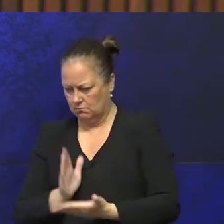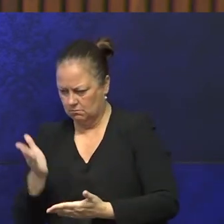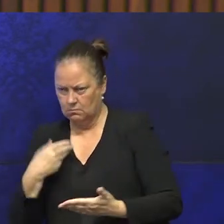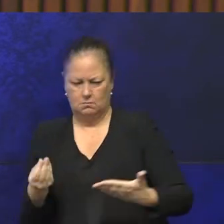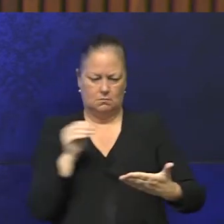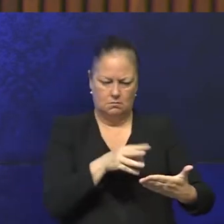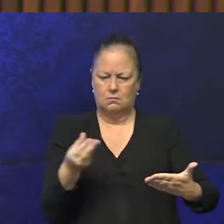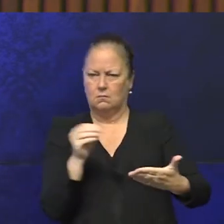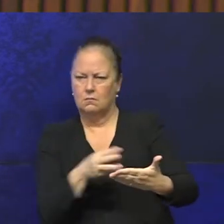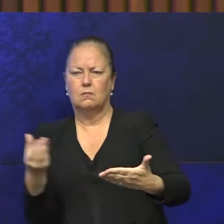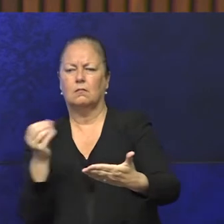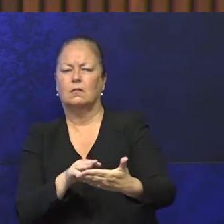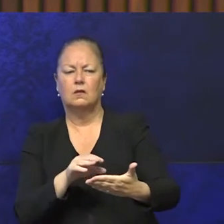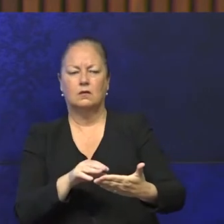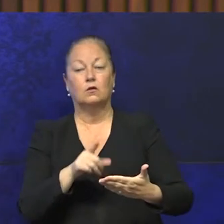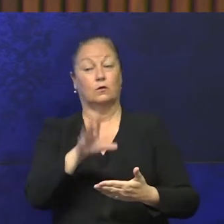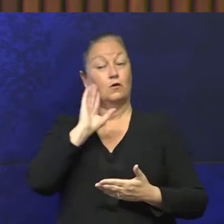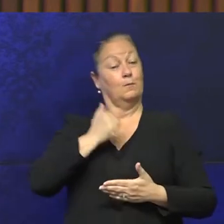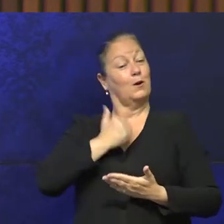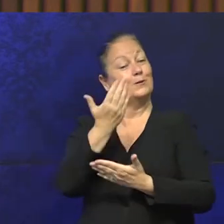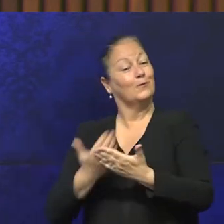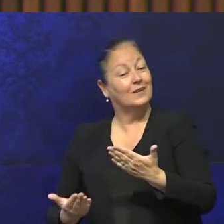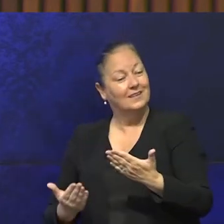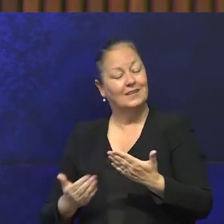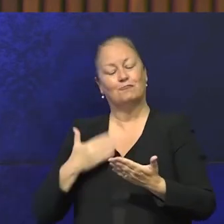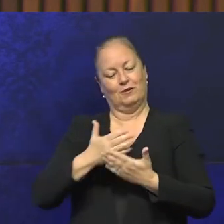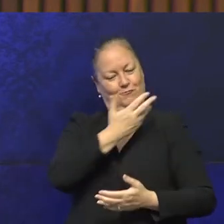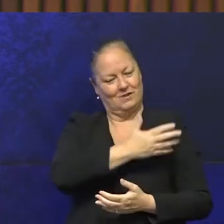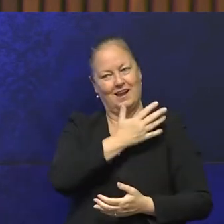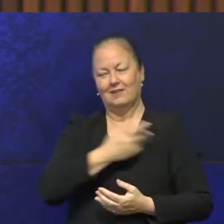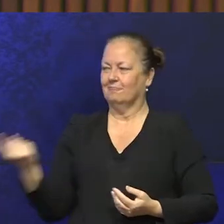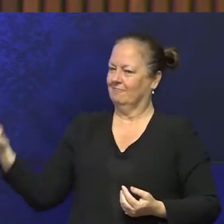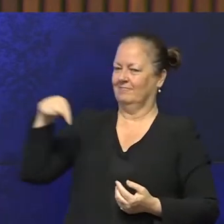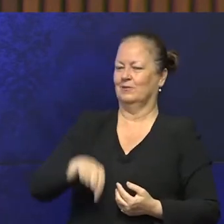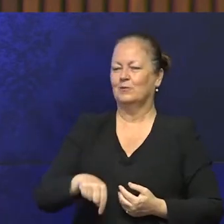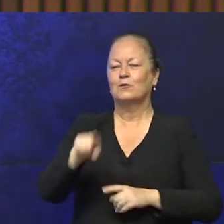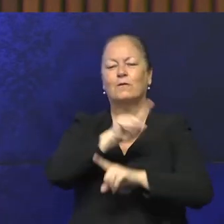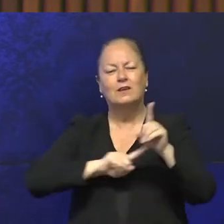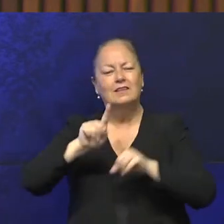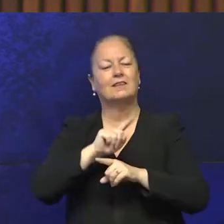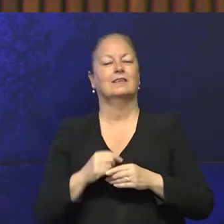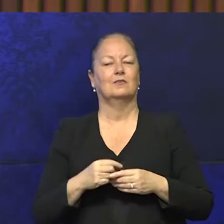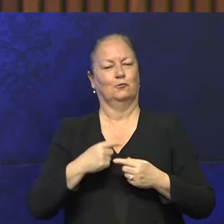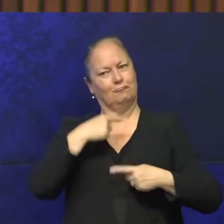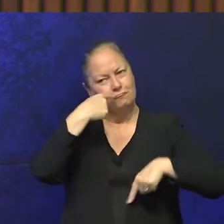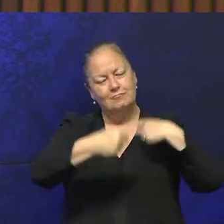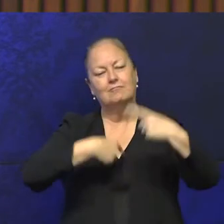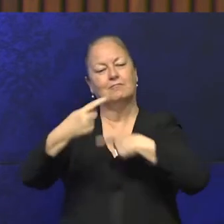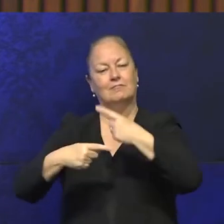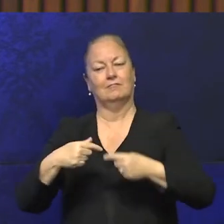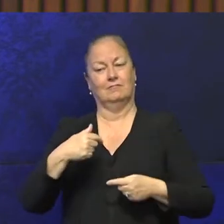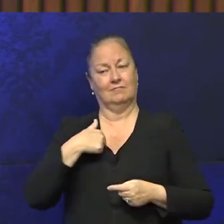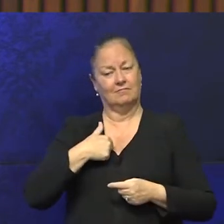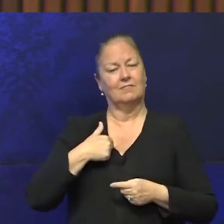story. You've heard my story, I'm very proud to come out and tell you, I'm also Aboriginal